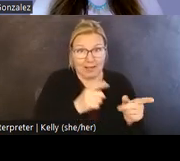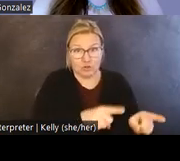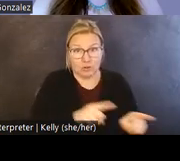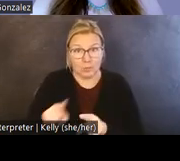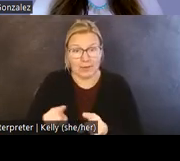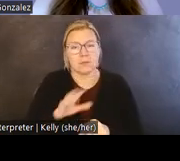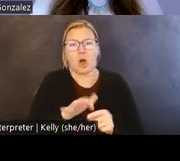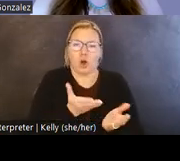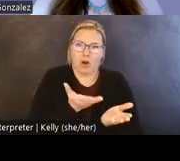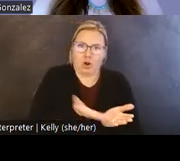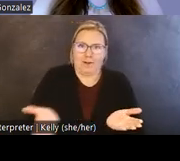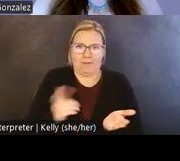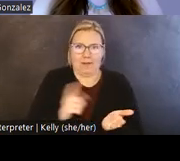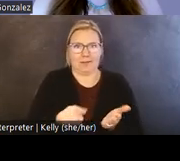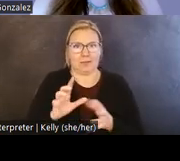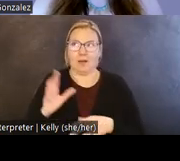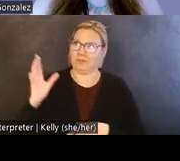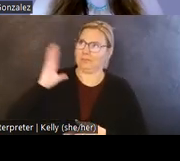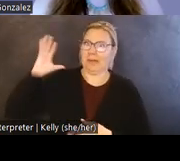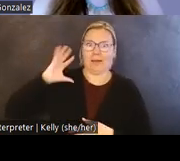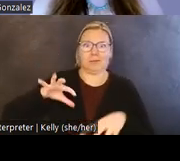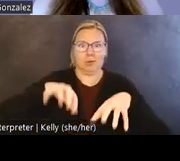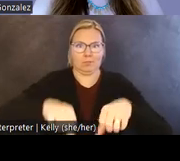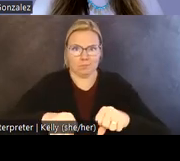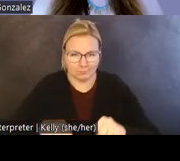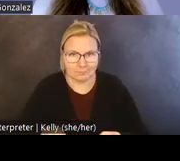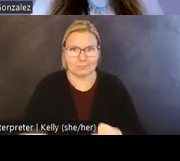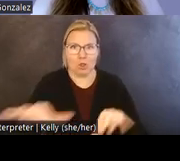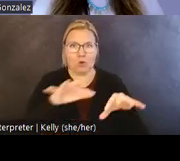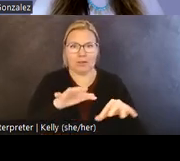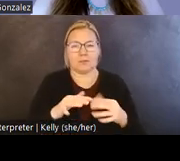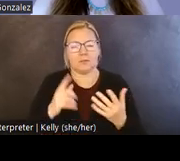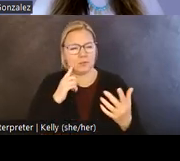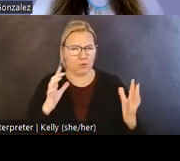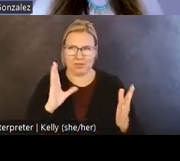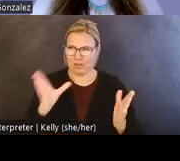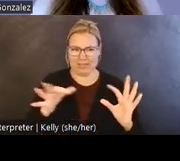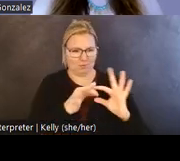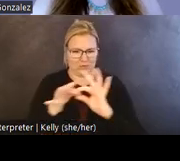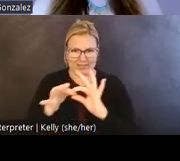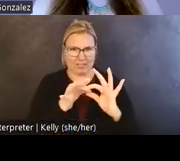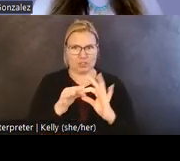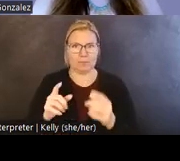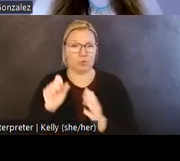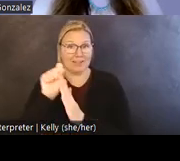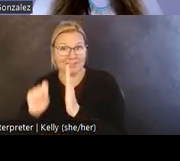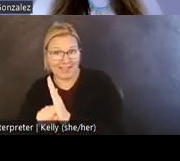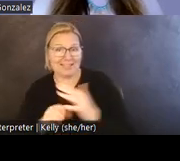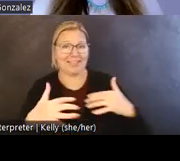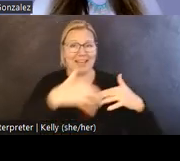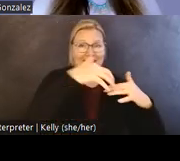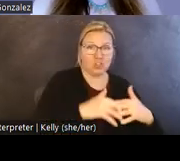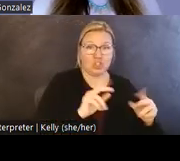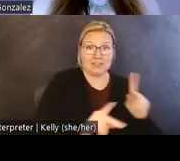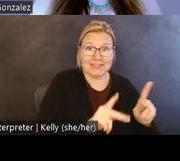artifacts of settler colonialism. That is, the historically asymmetrical relations between the state and Indigenous nations